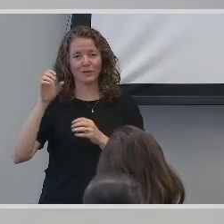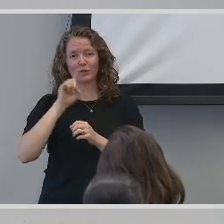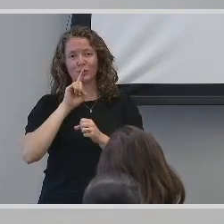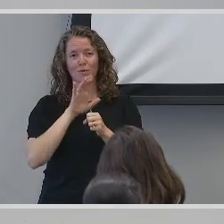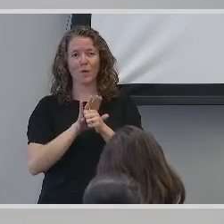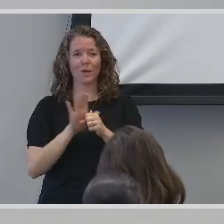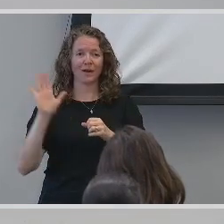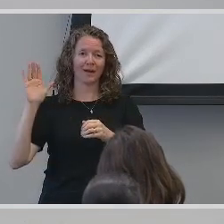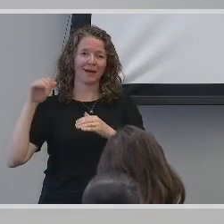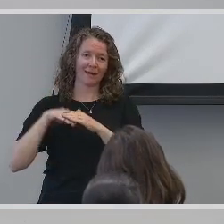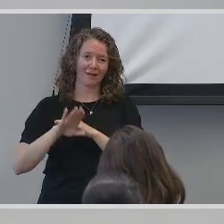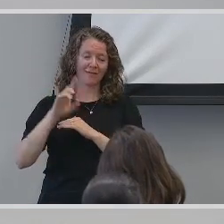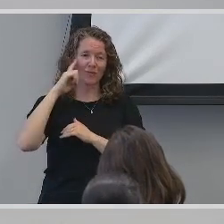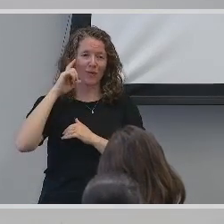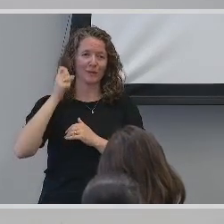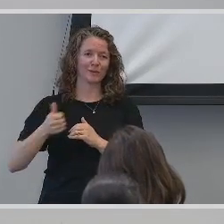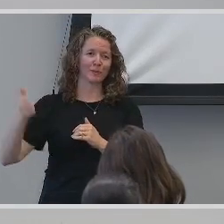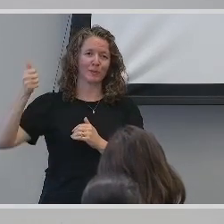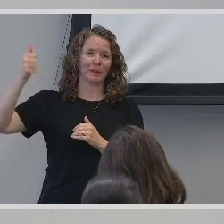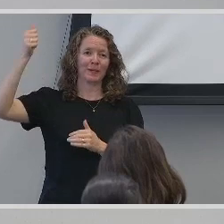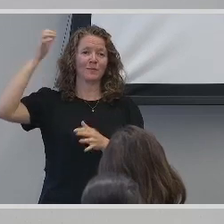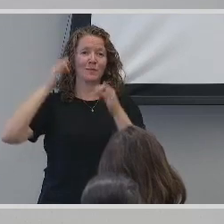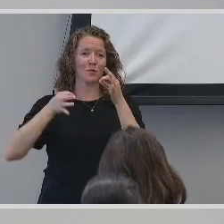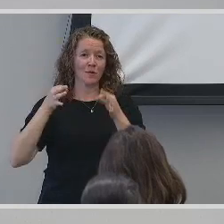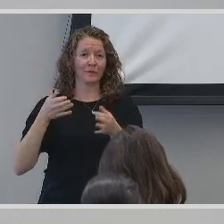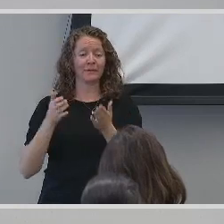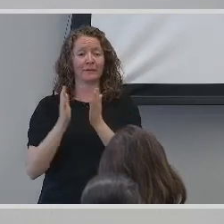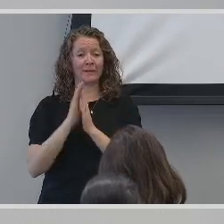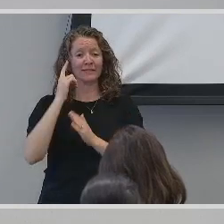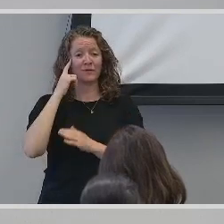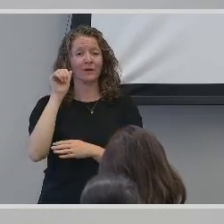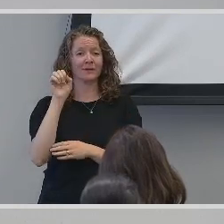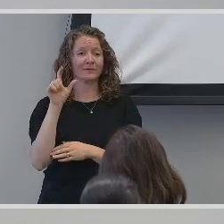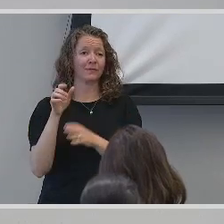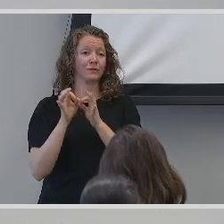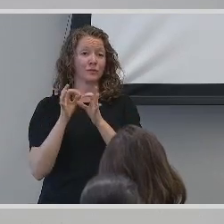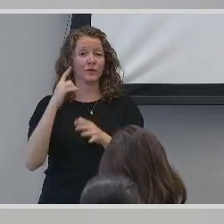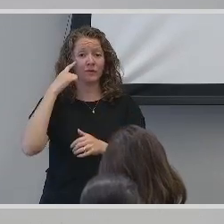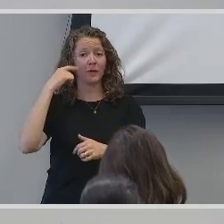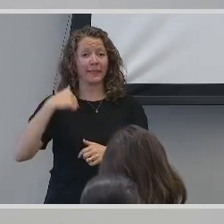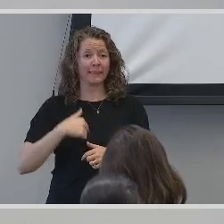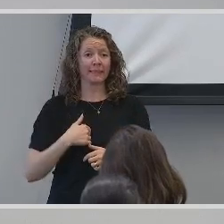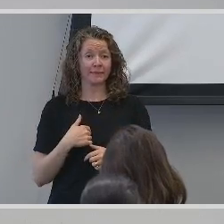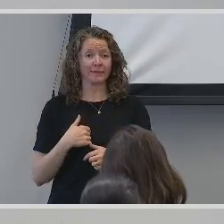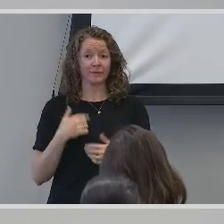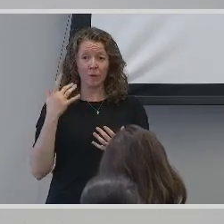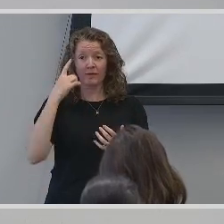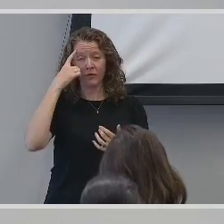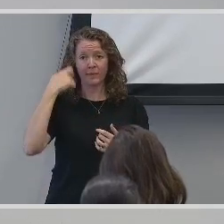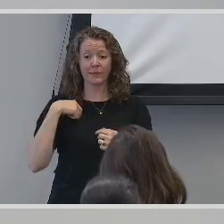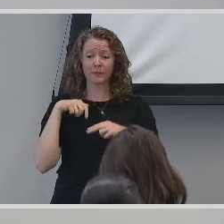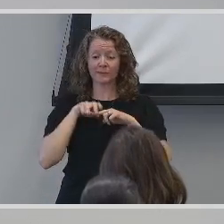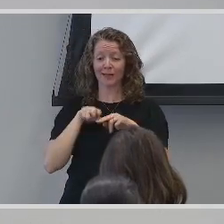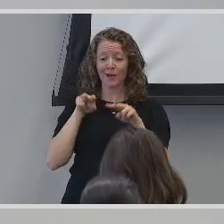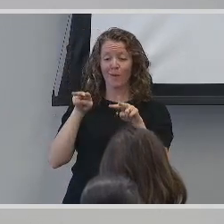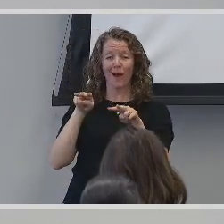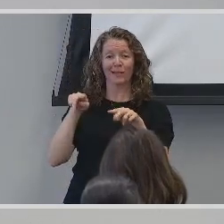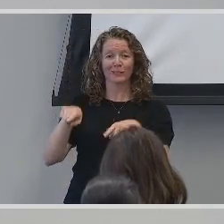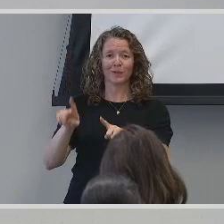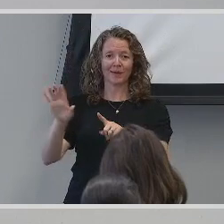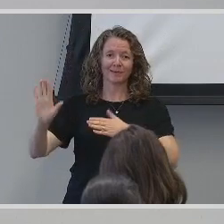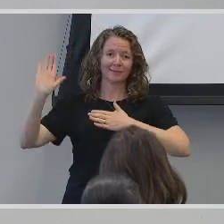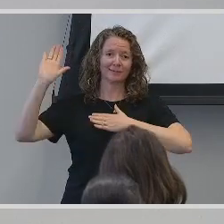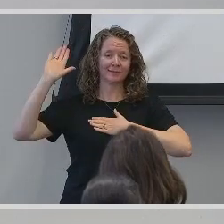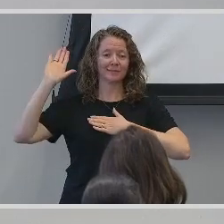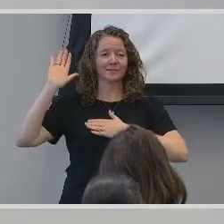He reached out to the Supreme Court Marshal to request a sign language interpreter for me to attend and support him at the swearing-in